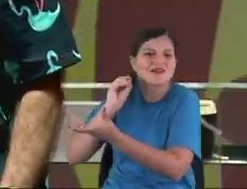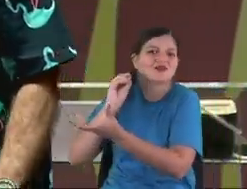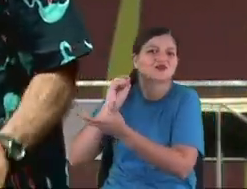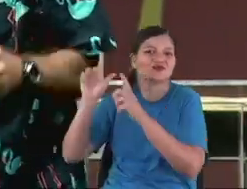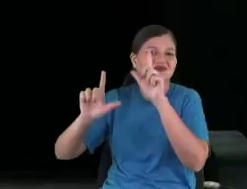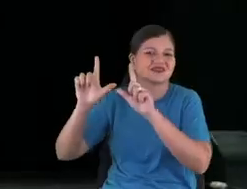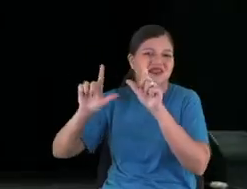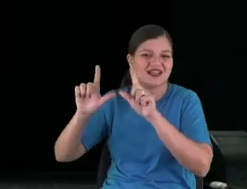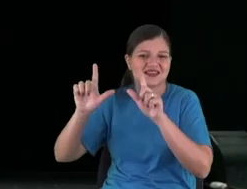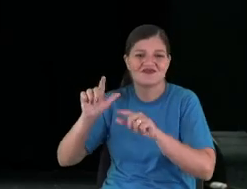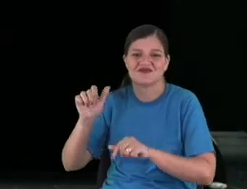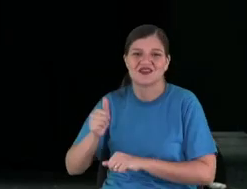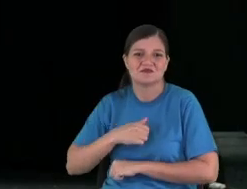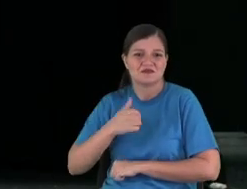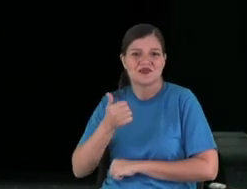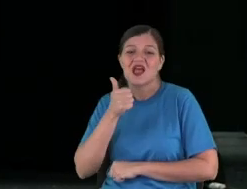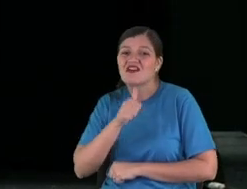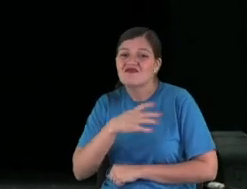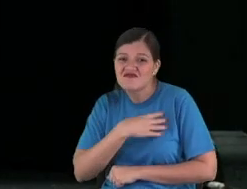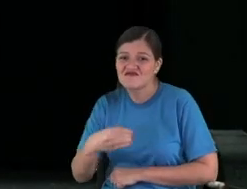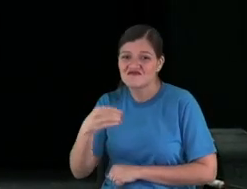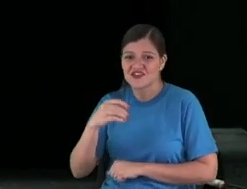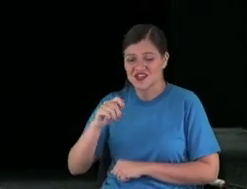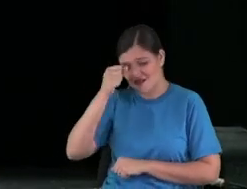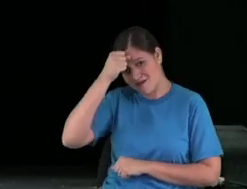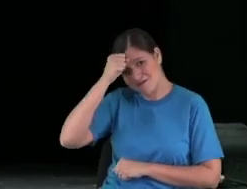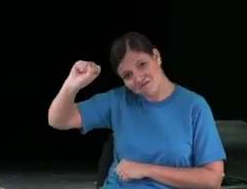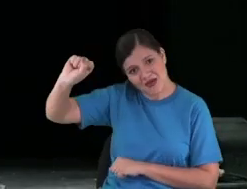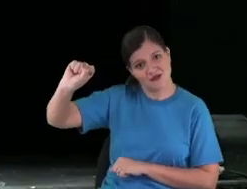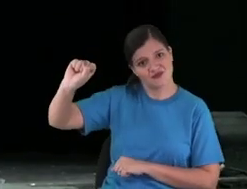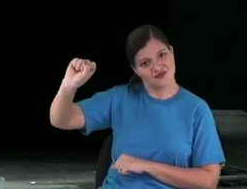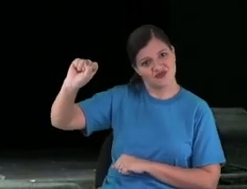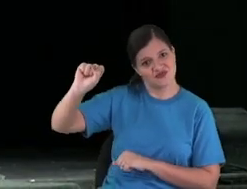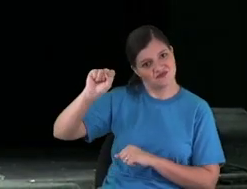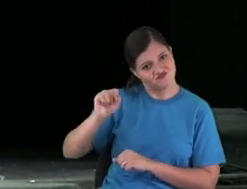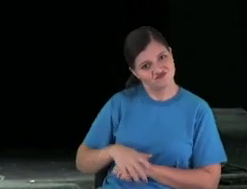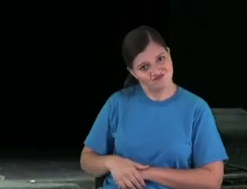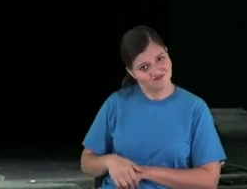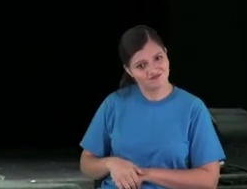just like a rebel girl selling